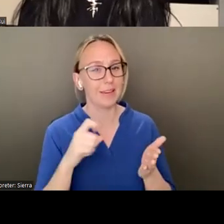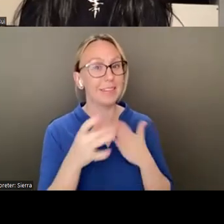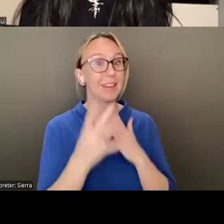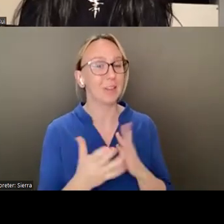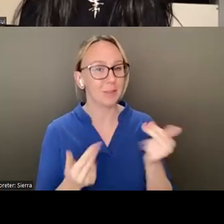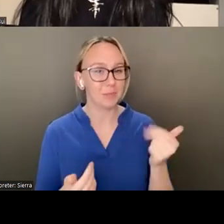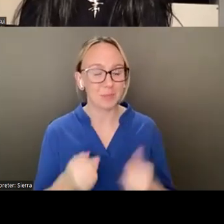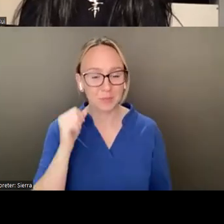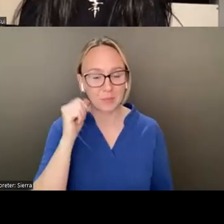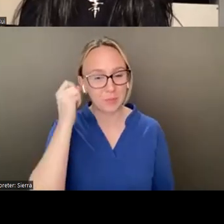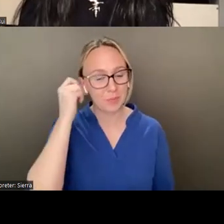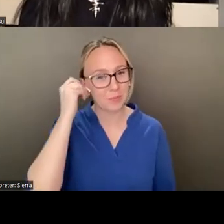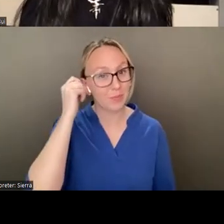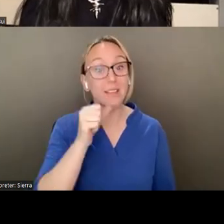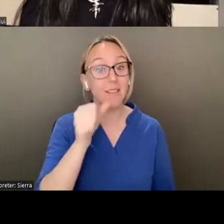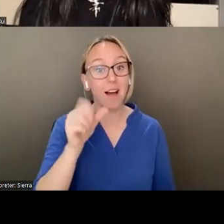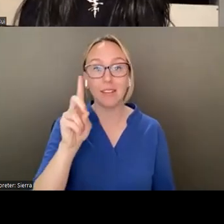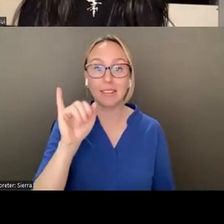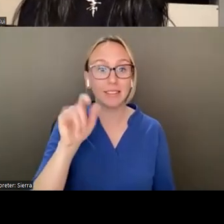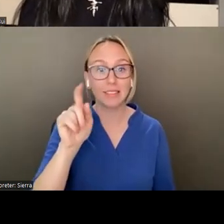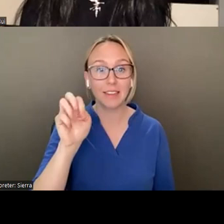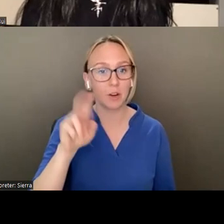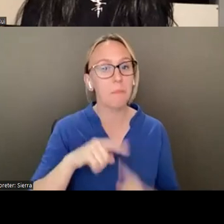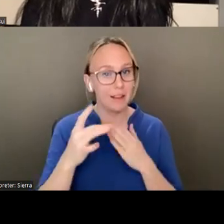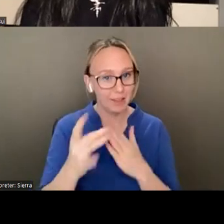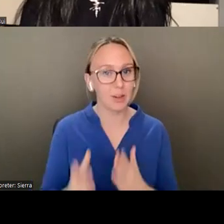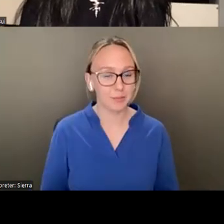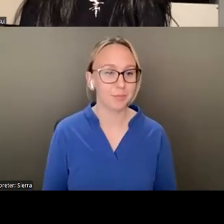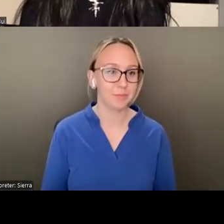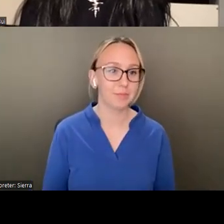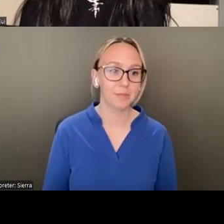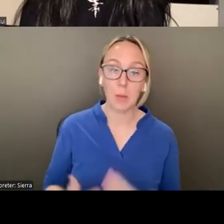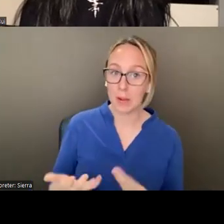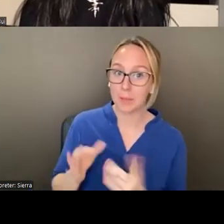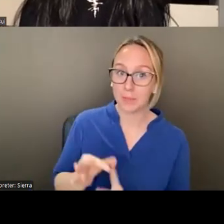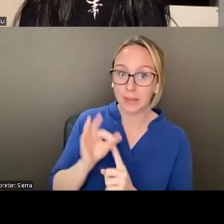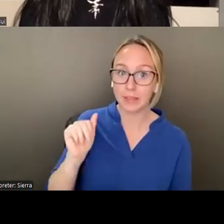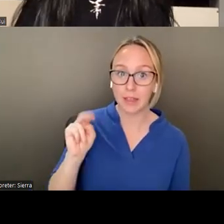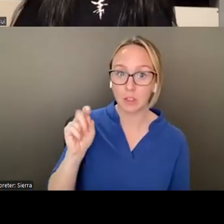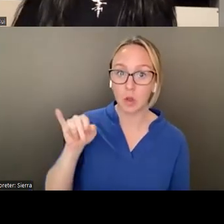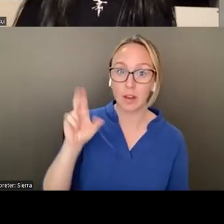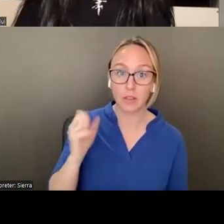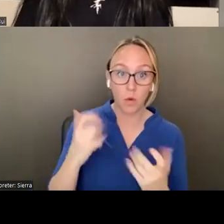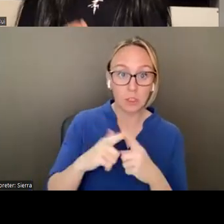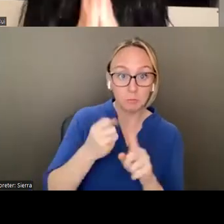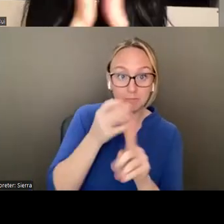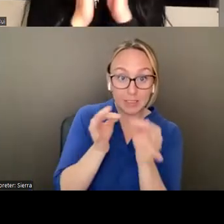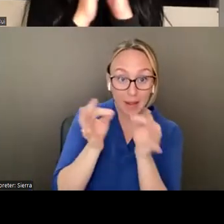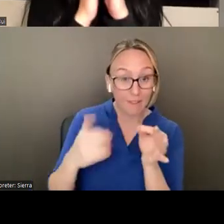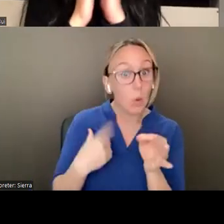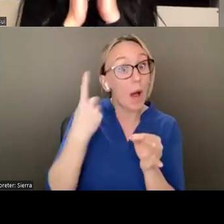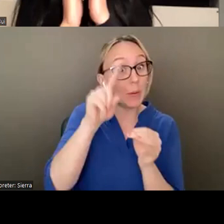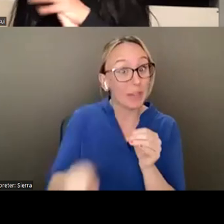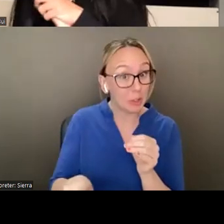Not a dictator, but a leader. Sure. Well, unless Antonius wants to go into elaboration, I do have an audience question,